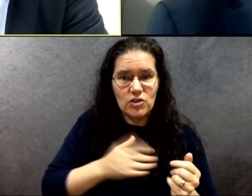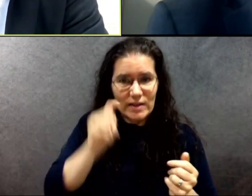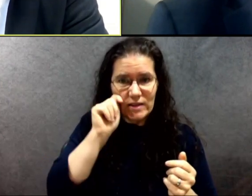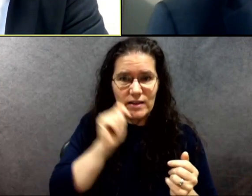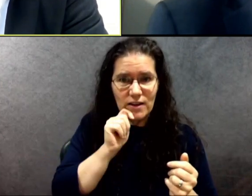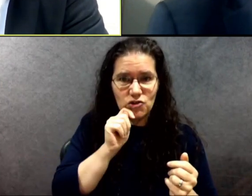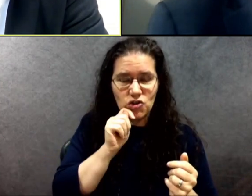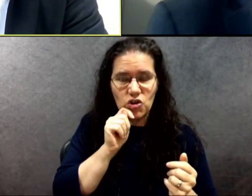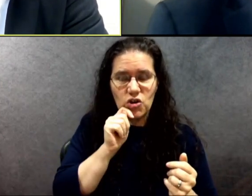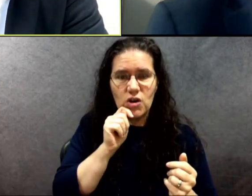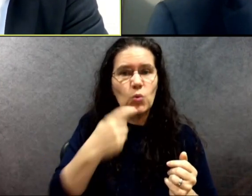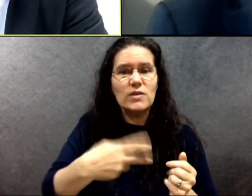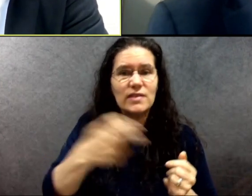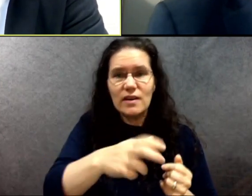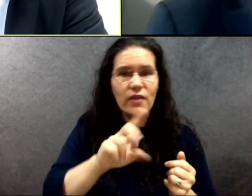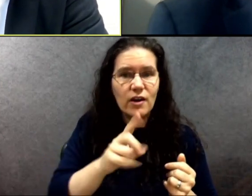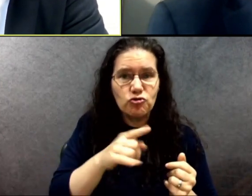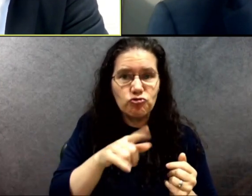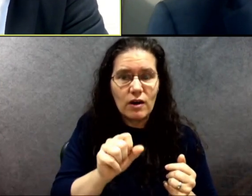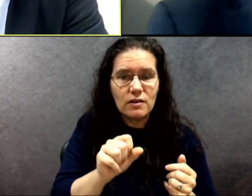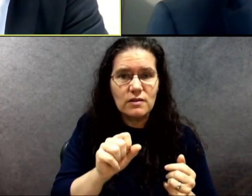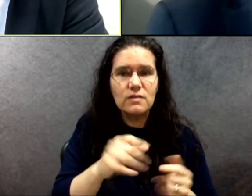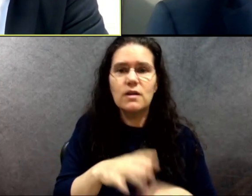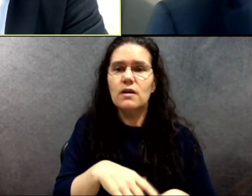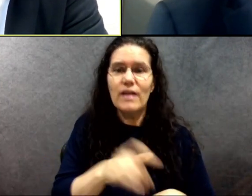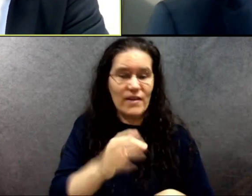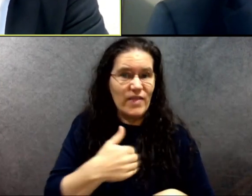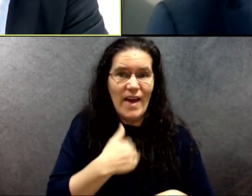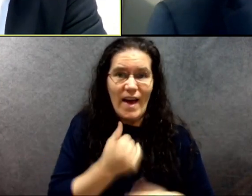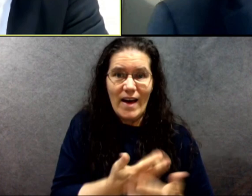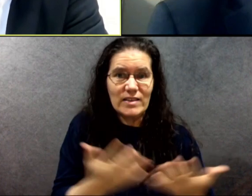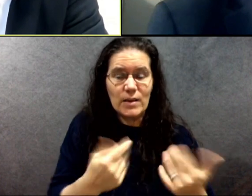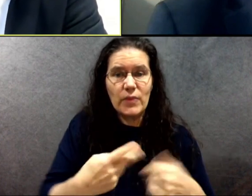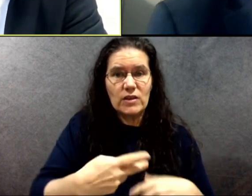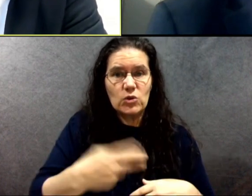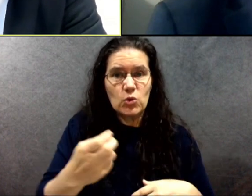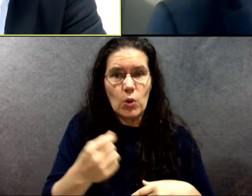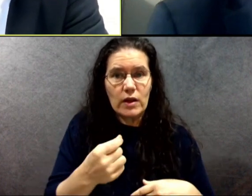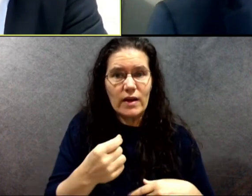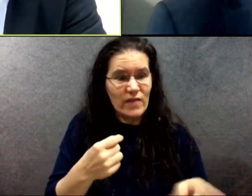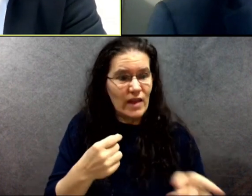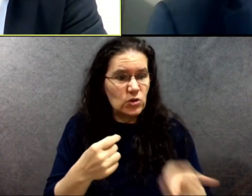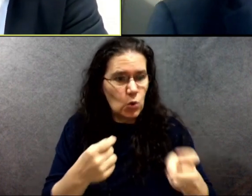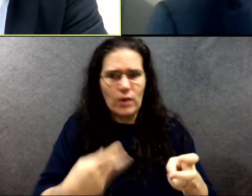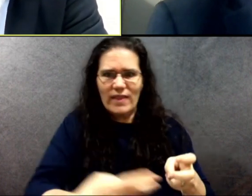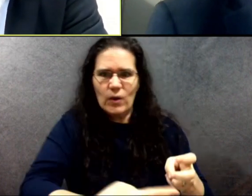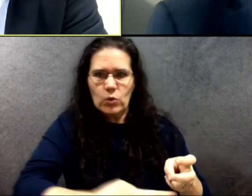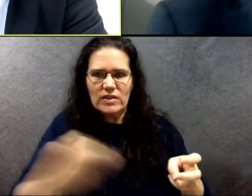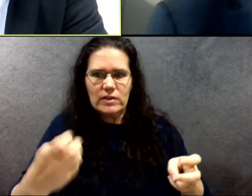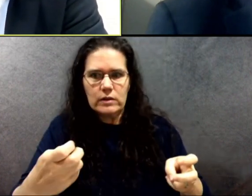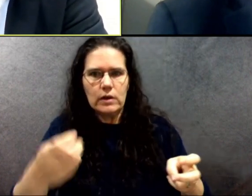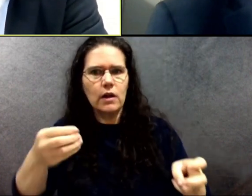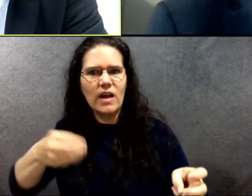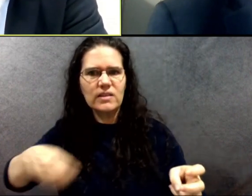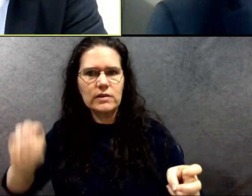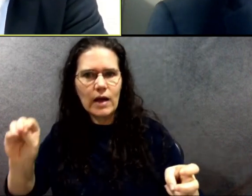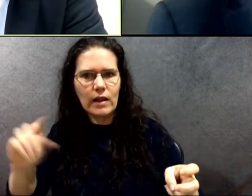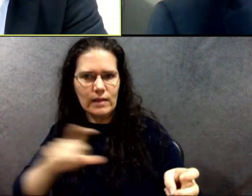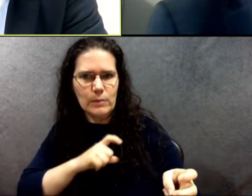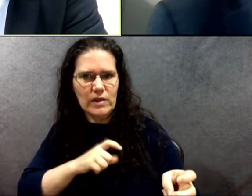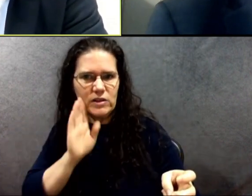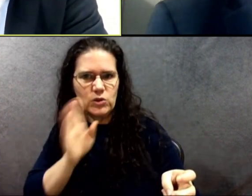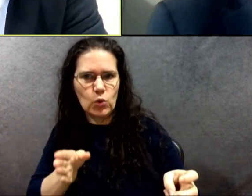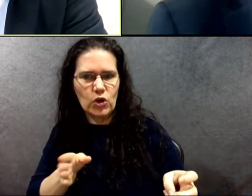steal their drugs, steal their, you know, if they had something stolen, they would steal it from them and then sell it. So there's a,